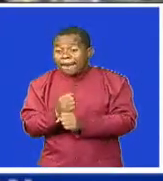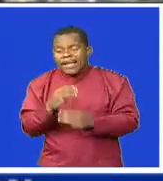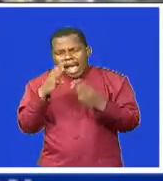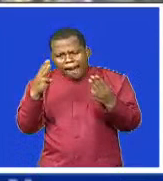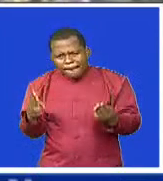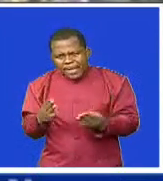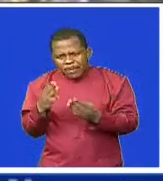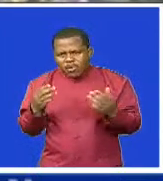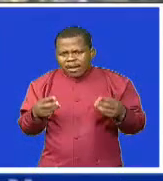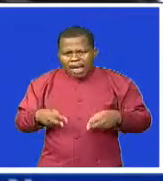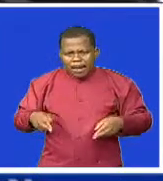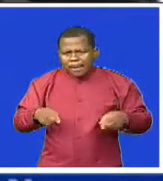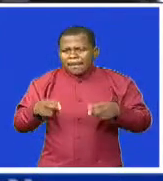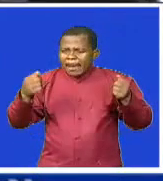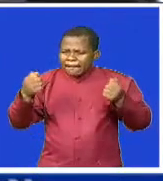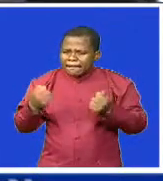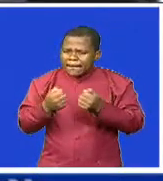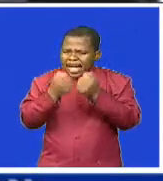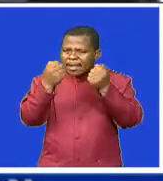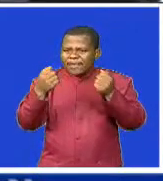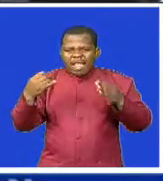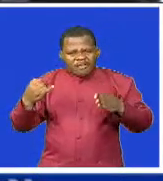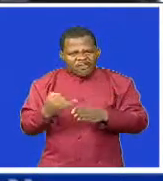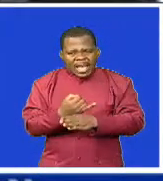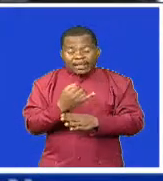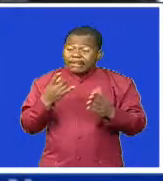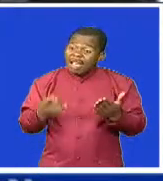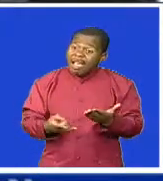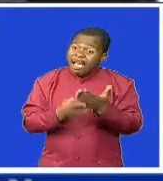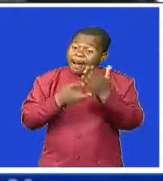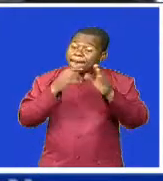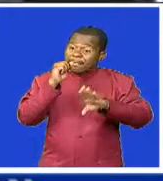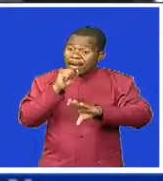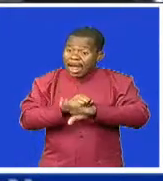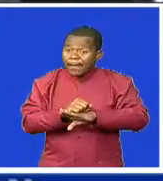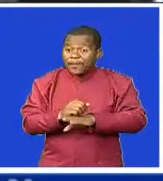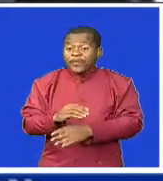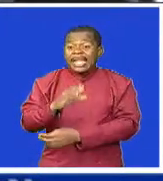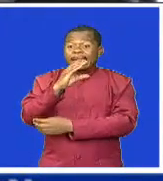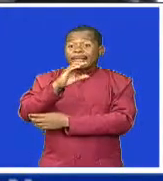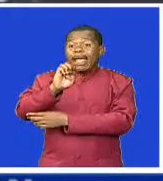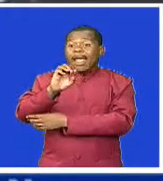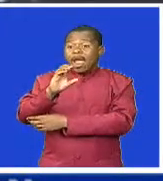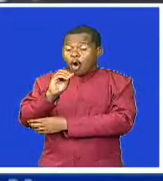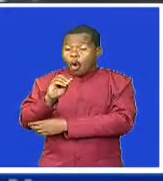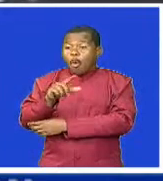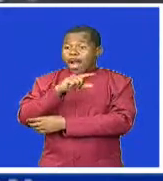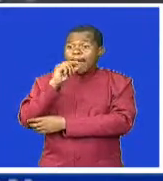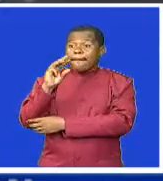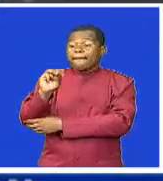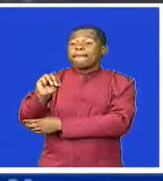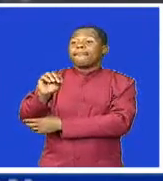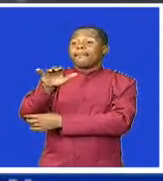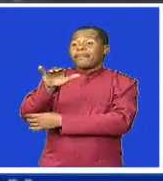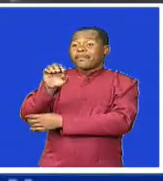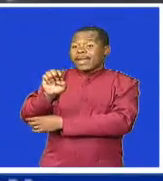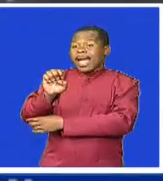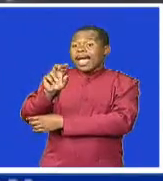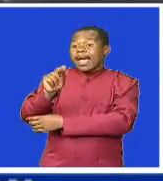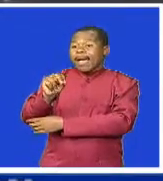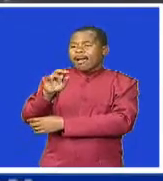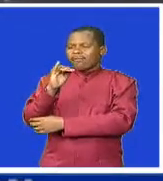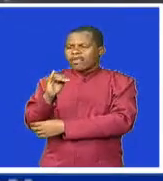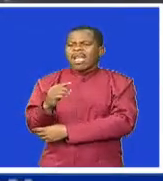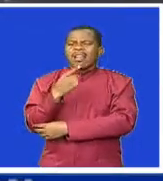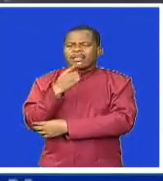necessary attention and help. The CEO, David Mieni, says they have implemented new measures so that they can promptly respond